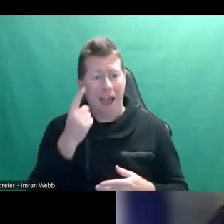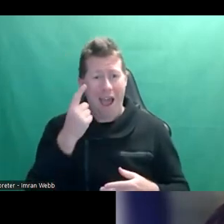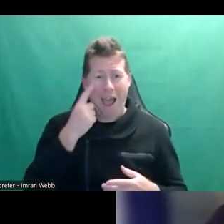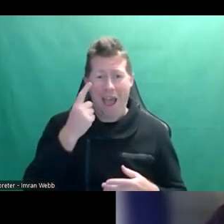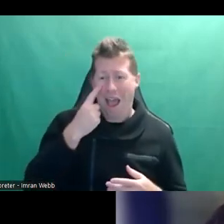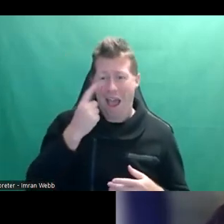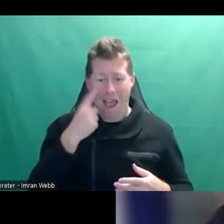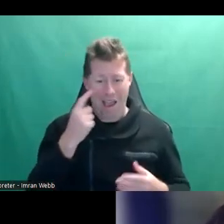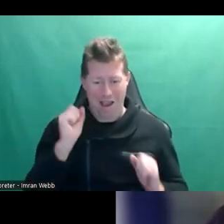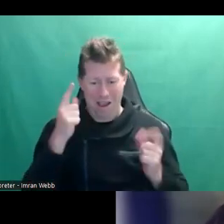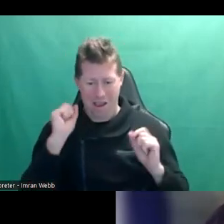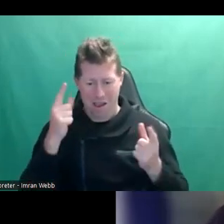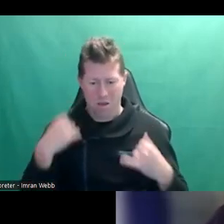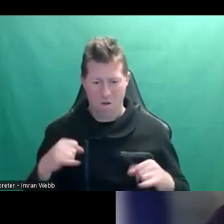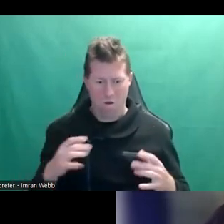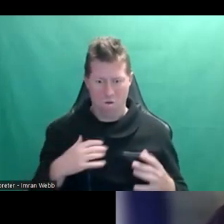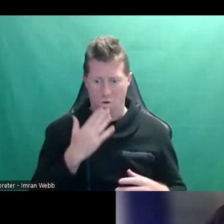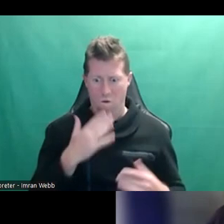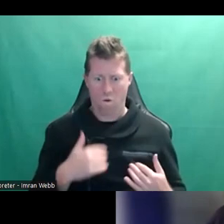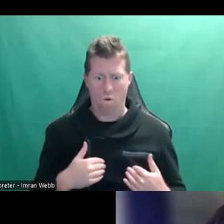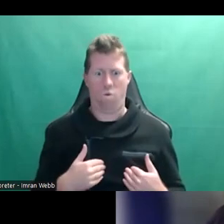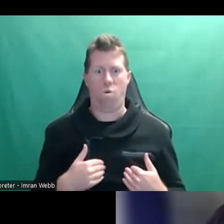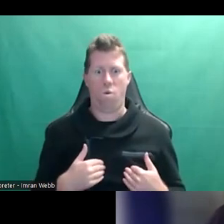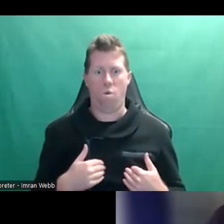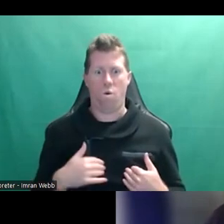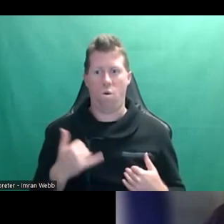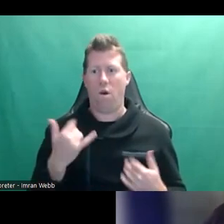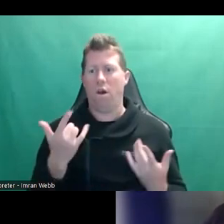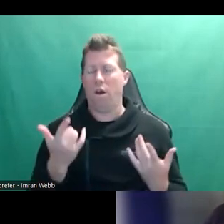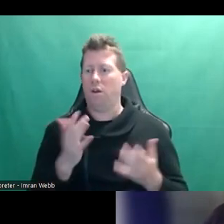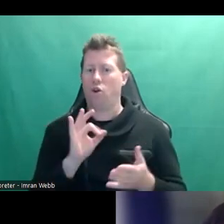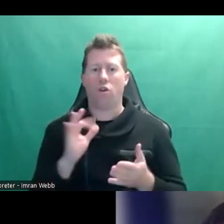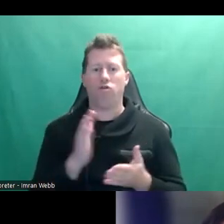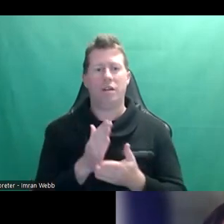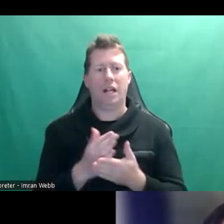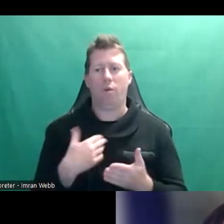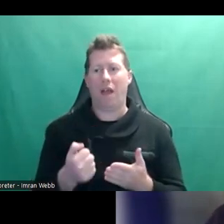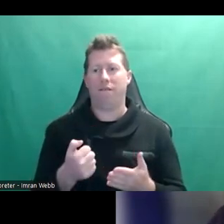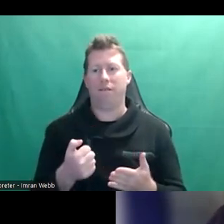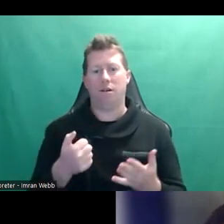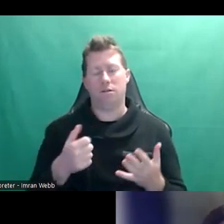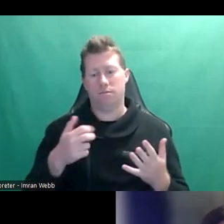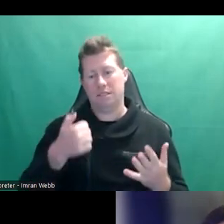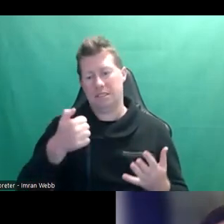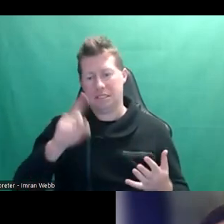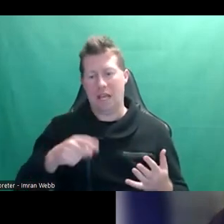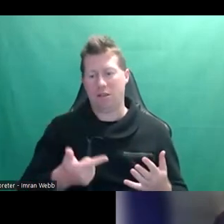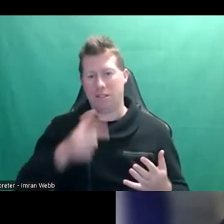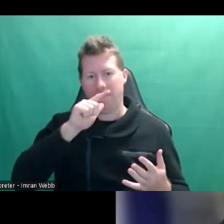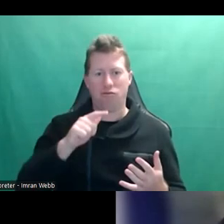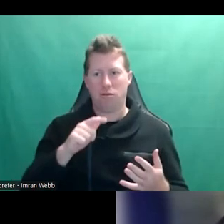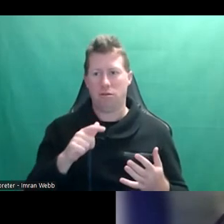sexualities and they haven't been equipped to do so safely, rather than the fact that we have, you know, 6,700 teenage malicious